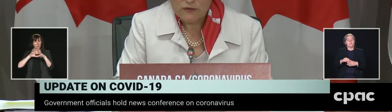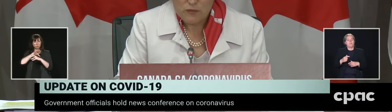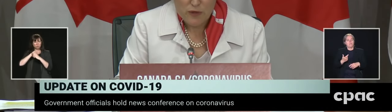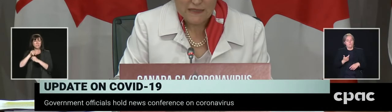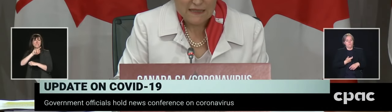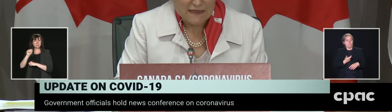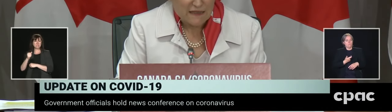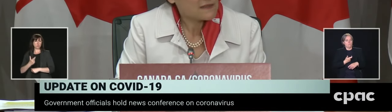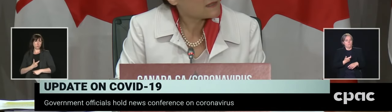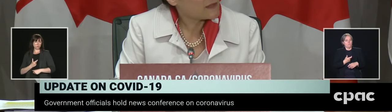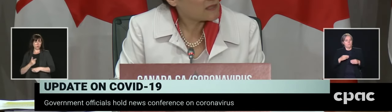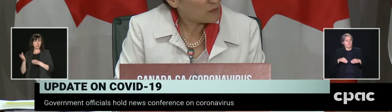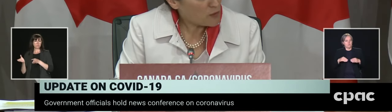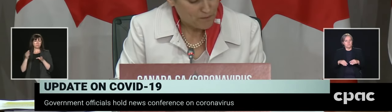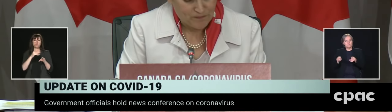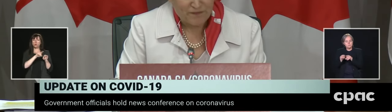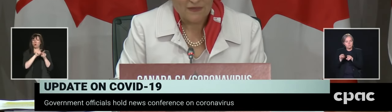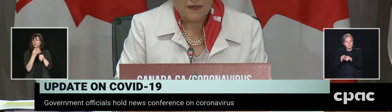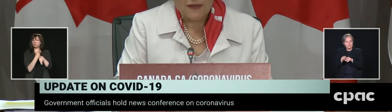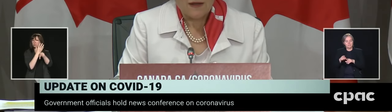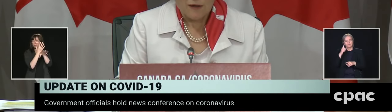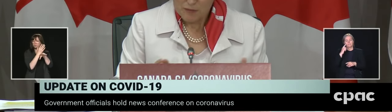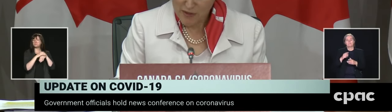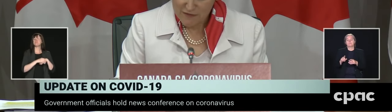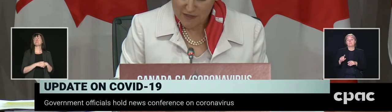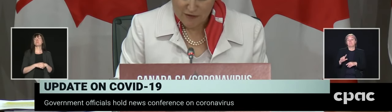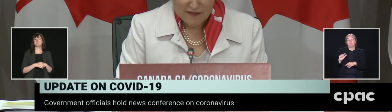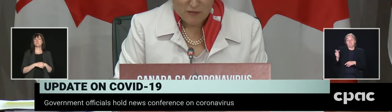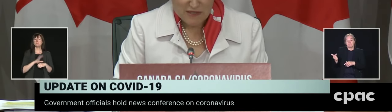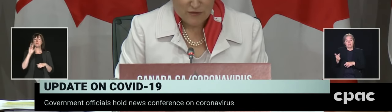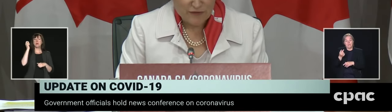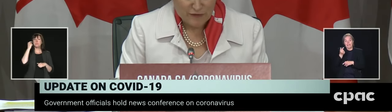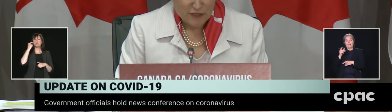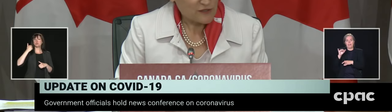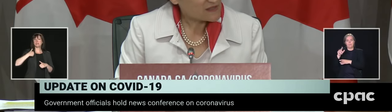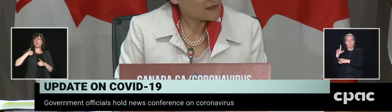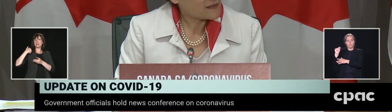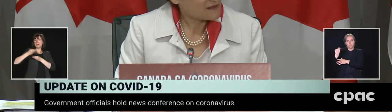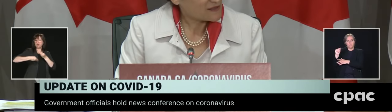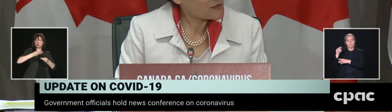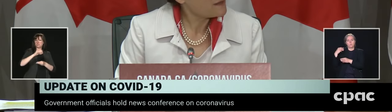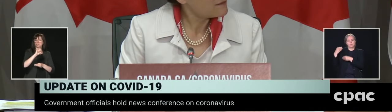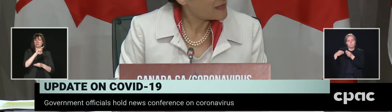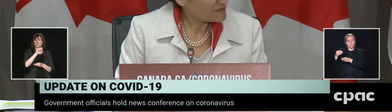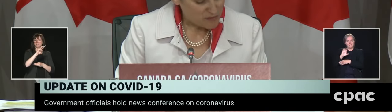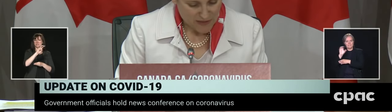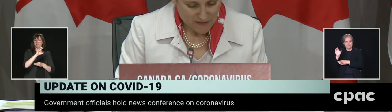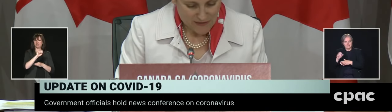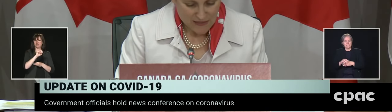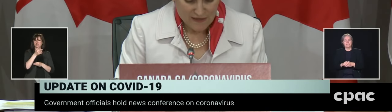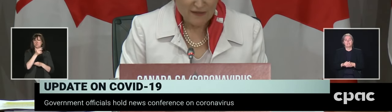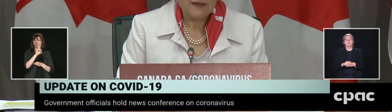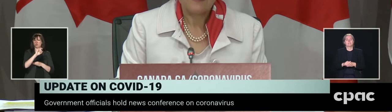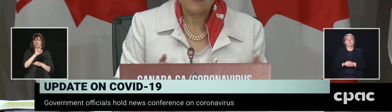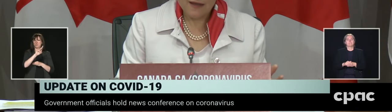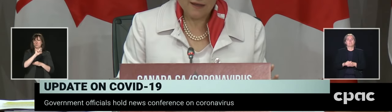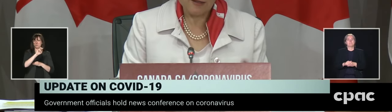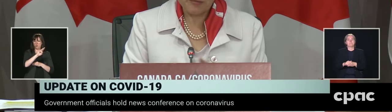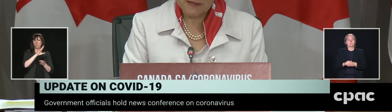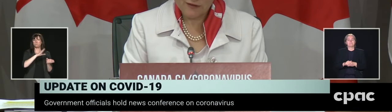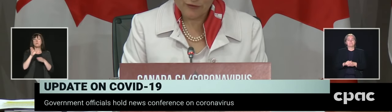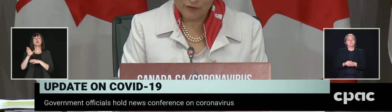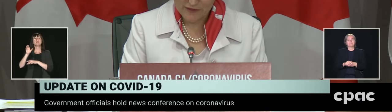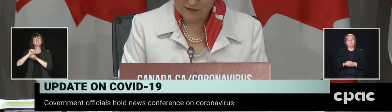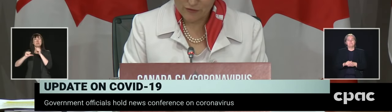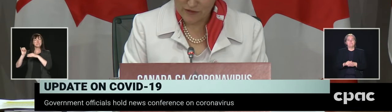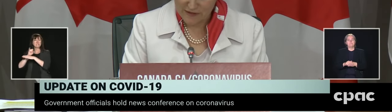ministre du Patron-Monde canadien, Stephen Guilbault, by video link, the Minister of Innovation, Science and Industry, Navdeep Bains, et